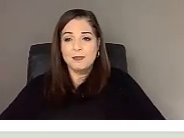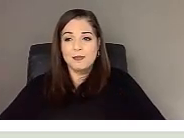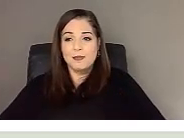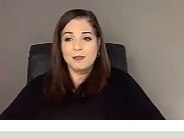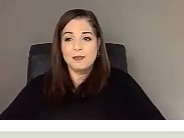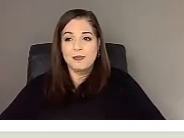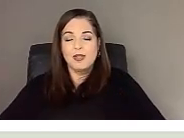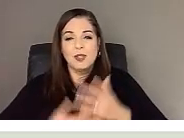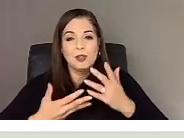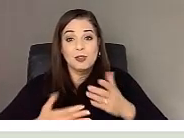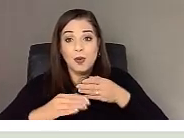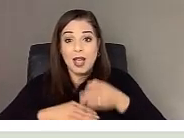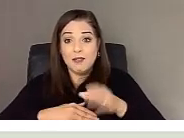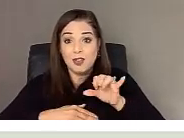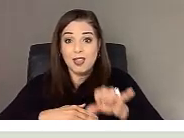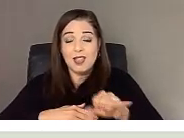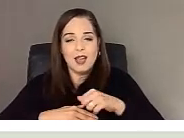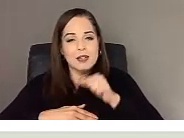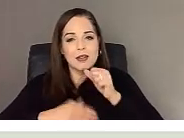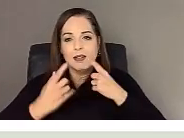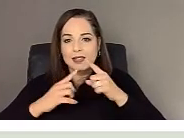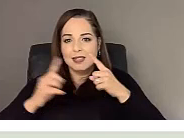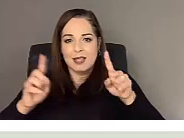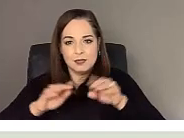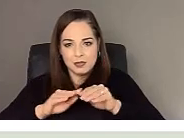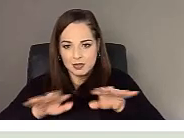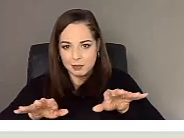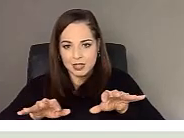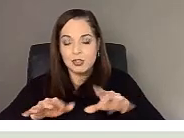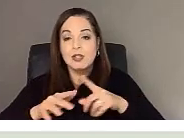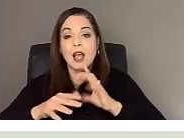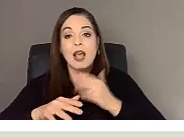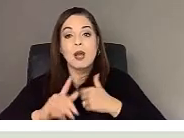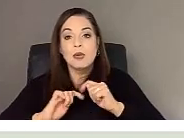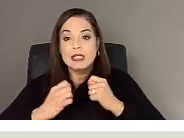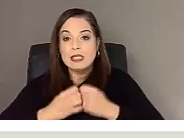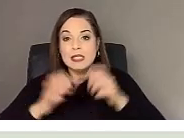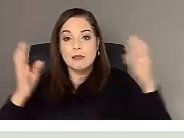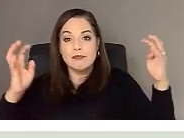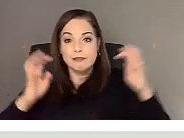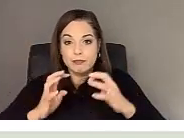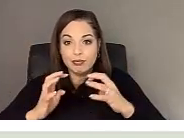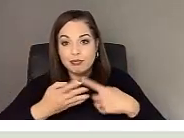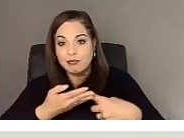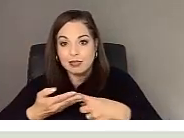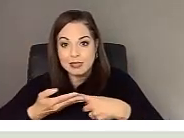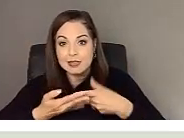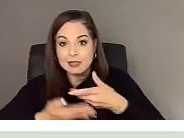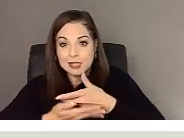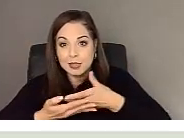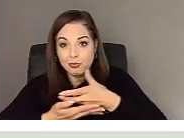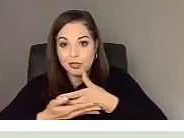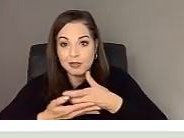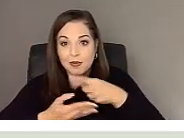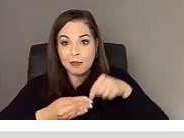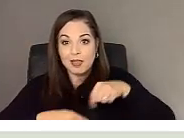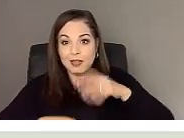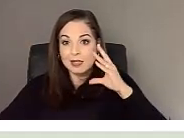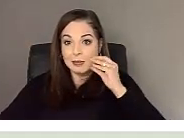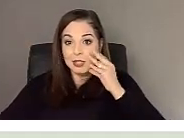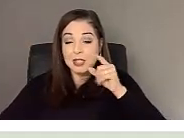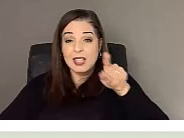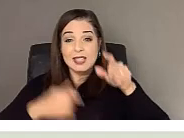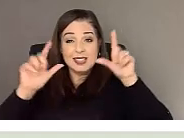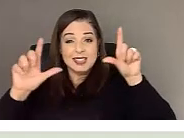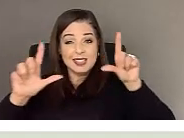So after that unsuccessful dissemination, our team gathered to debrief about the experience. This slide says that we used a